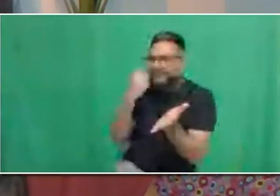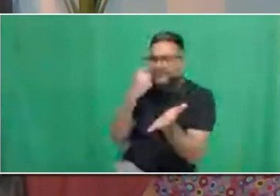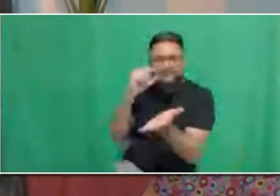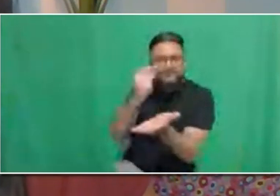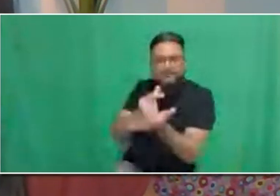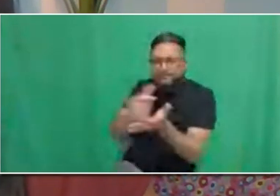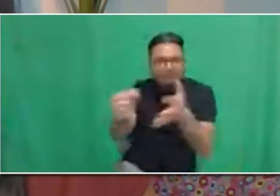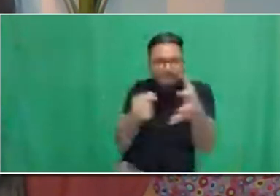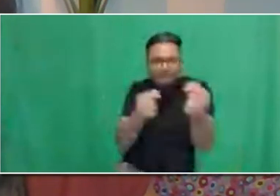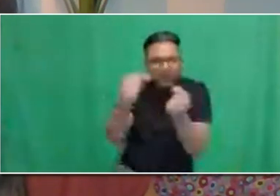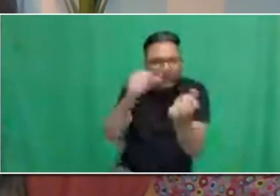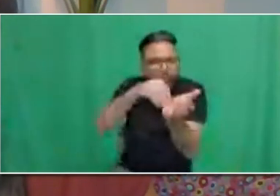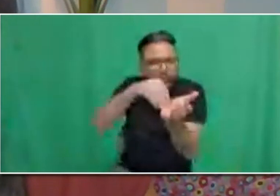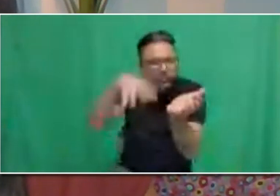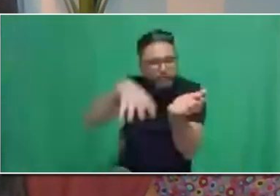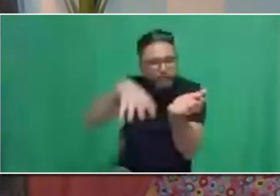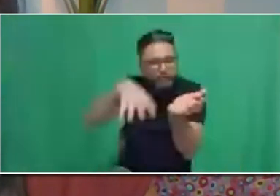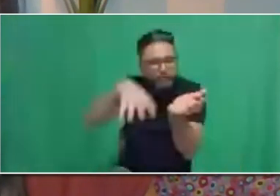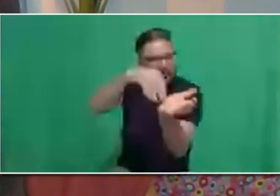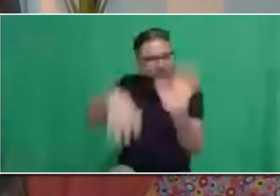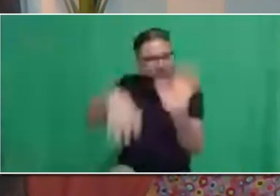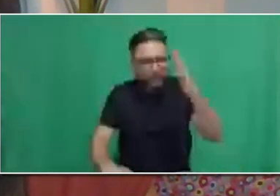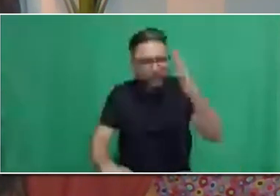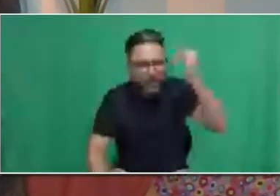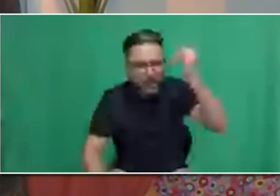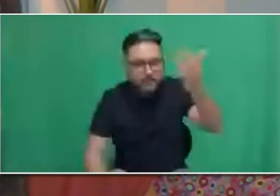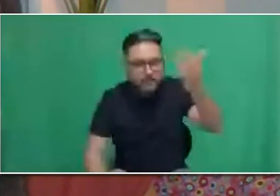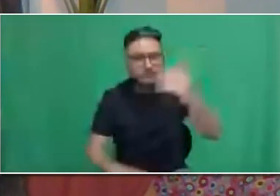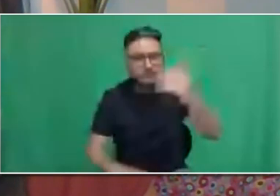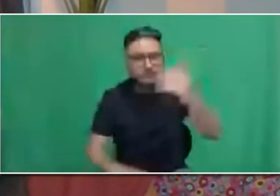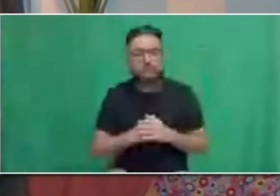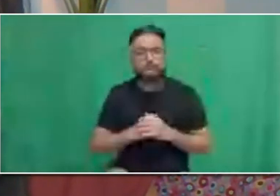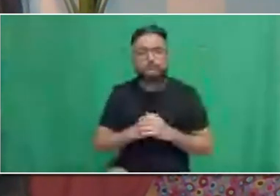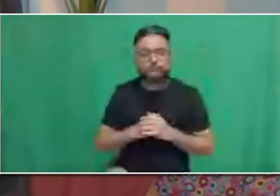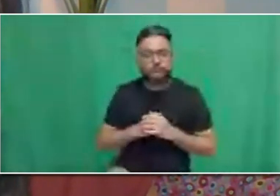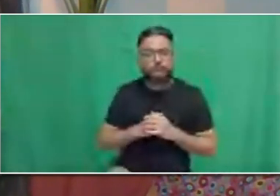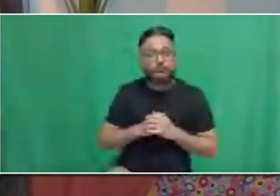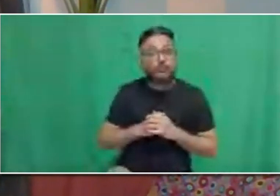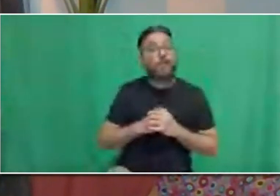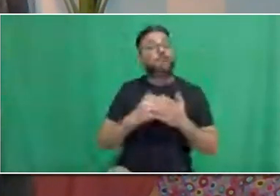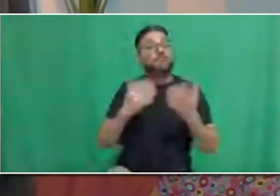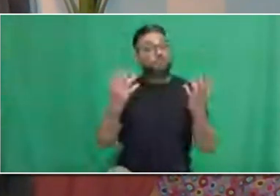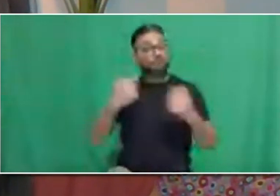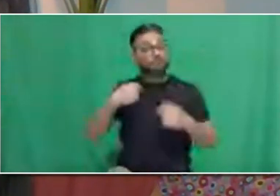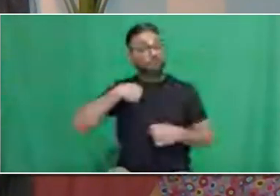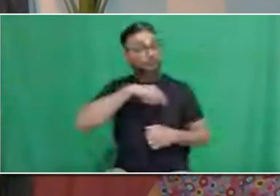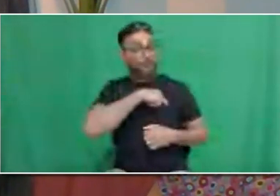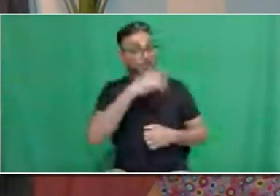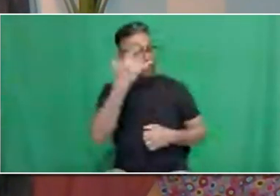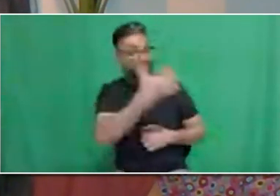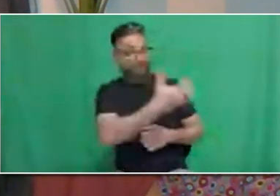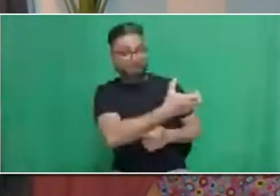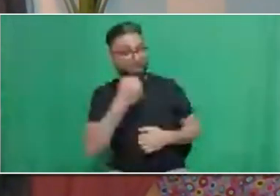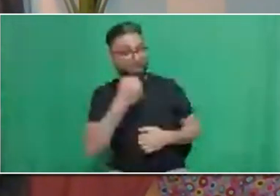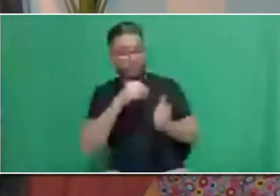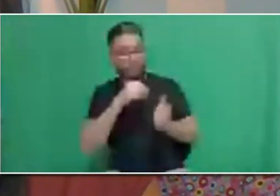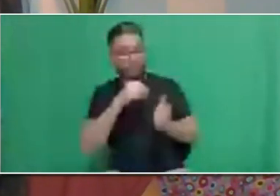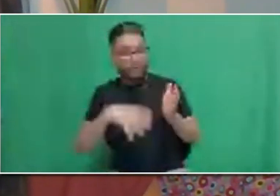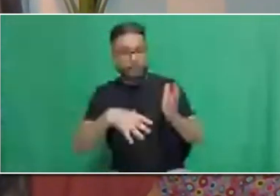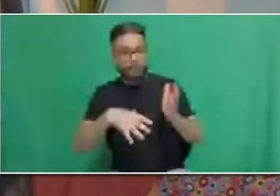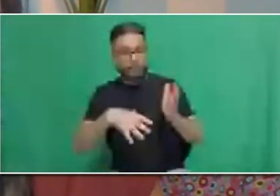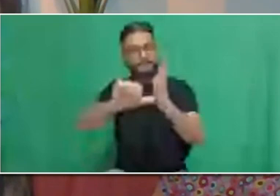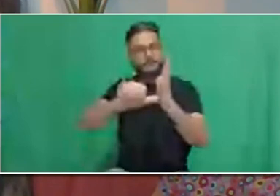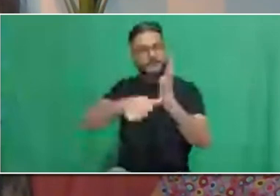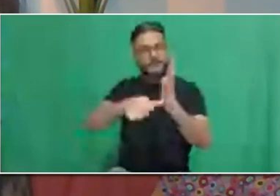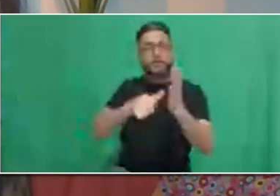TTC is committed to diversity. Remember, that's my key focus here, bringing in diverse talent, a lot of different skills.